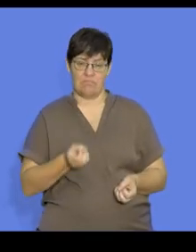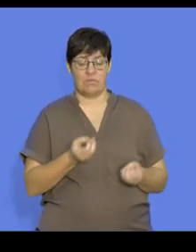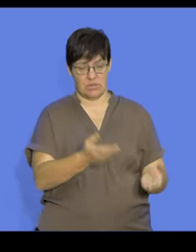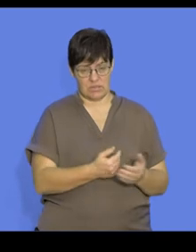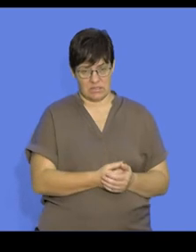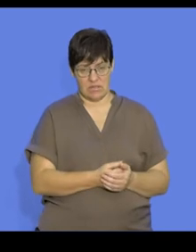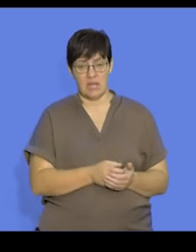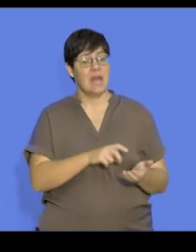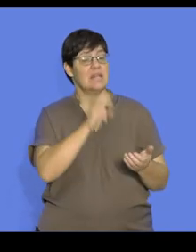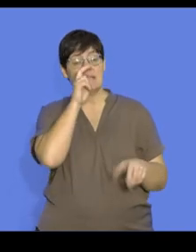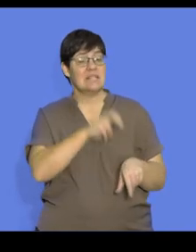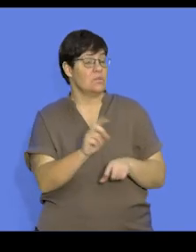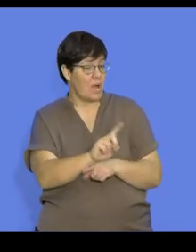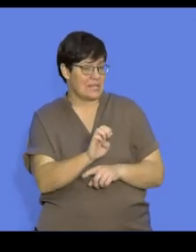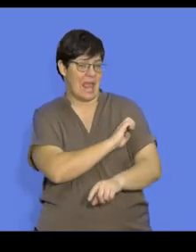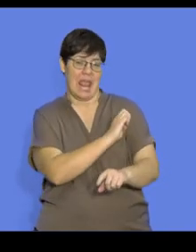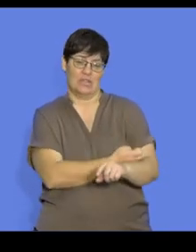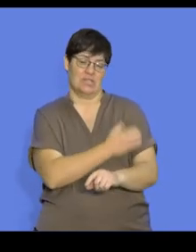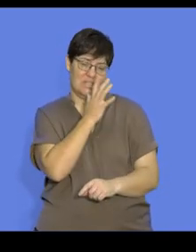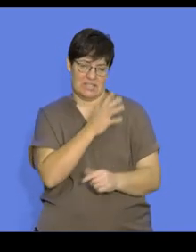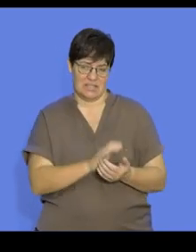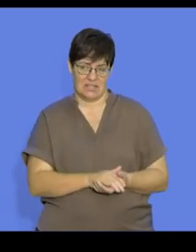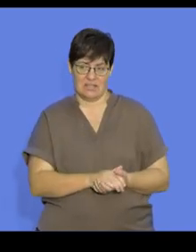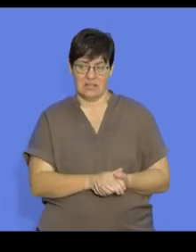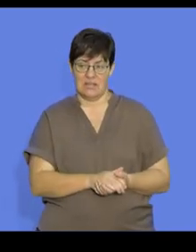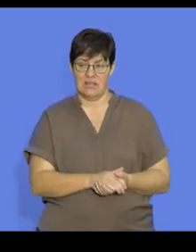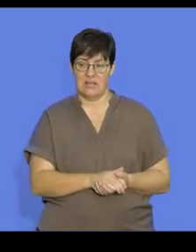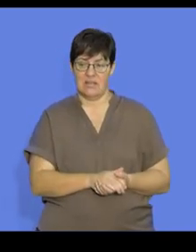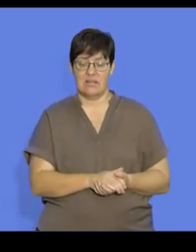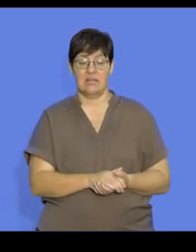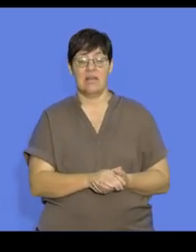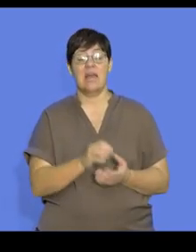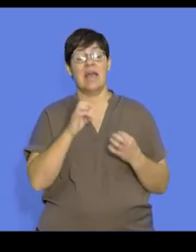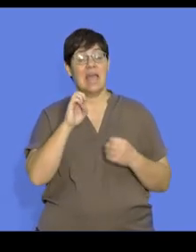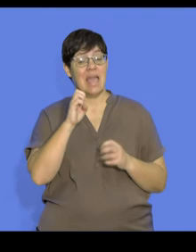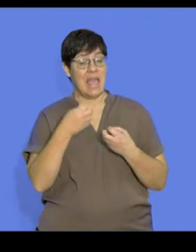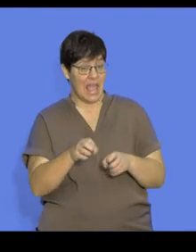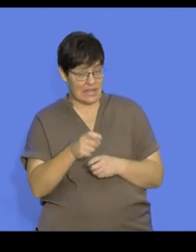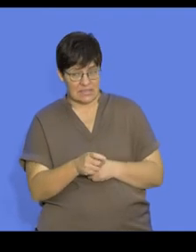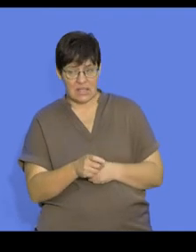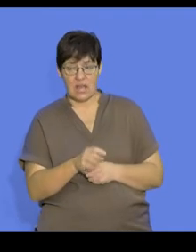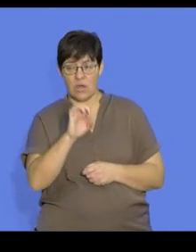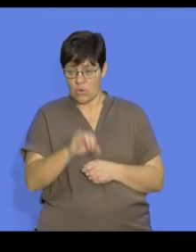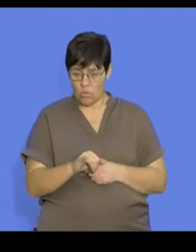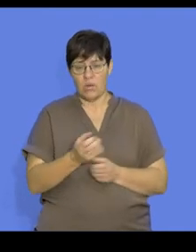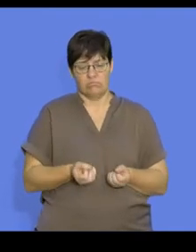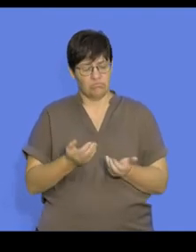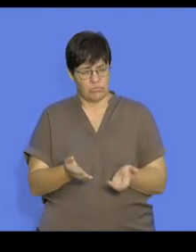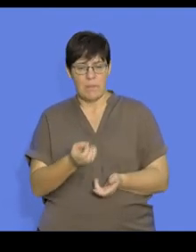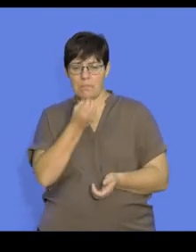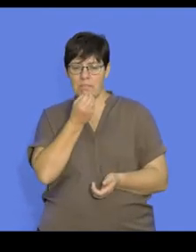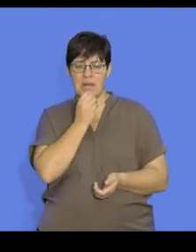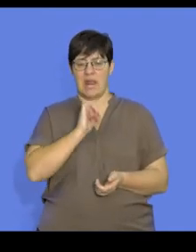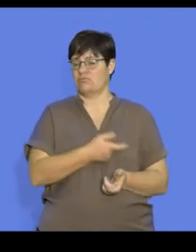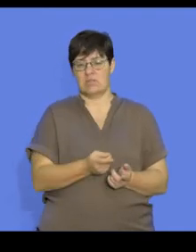produced which require lots of energy. The eggs with the yolk are produced which require little energy